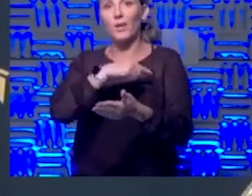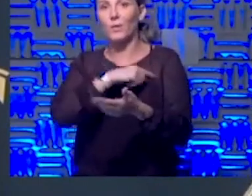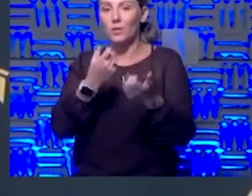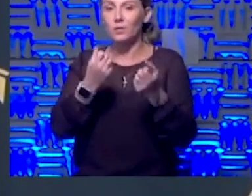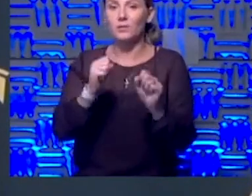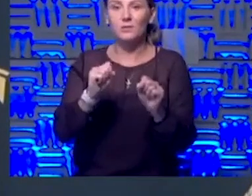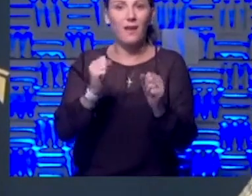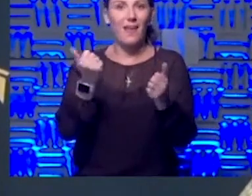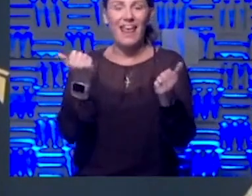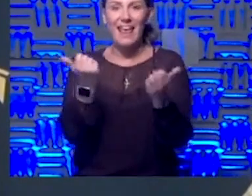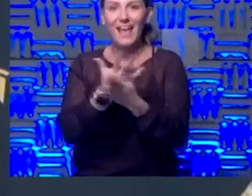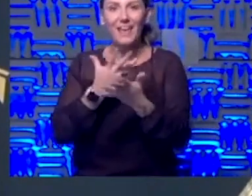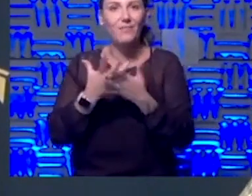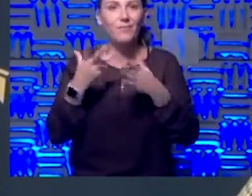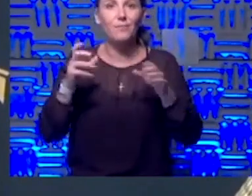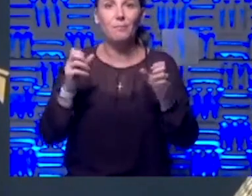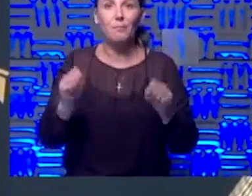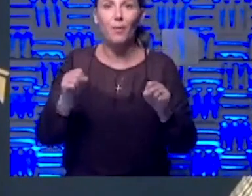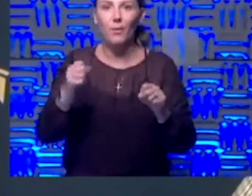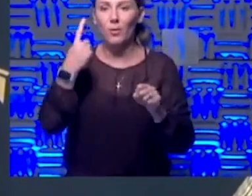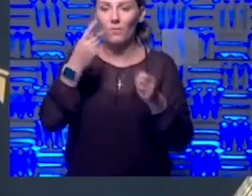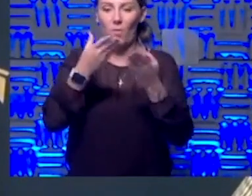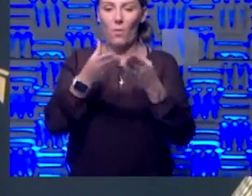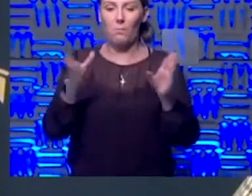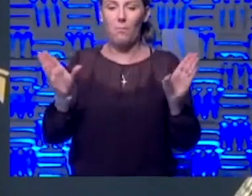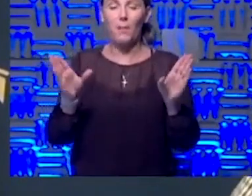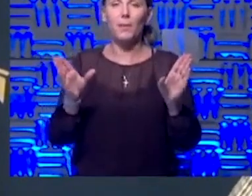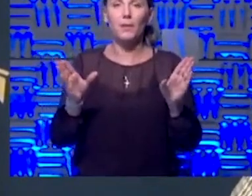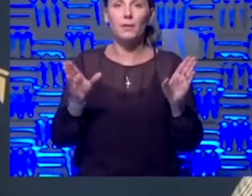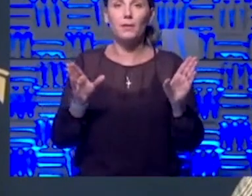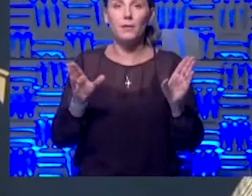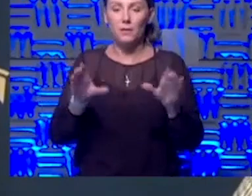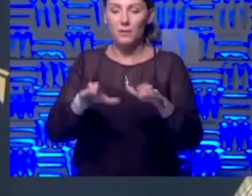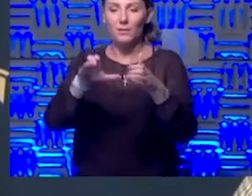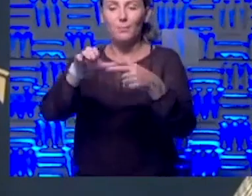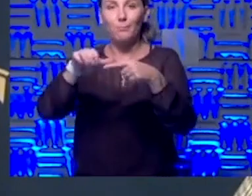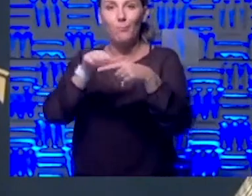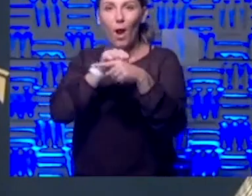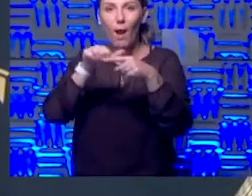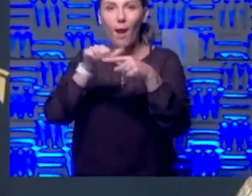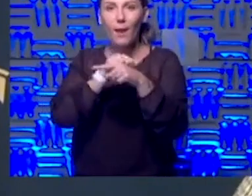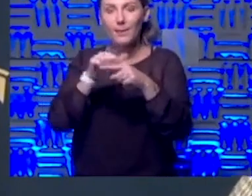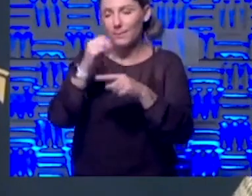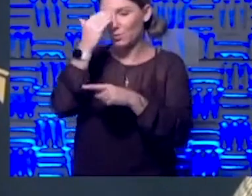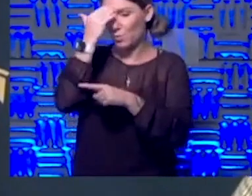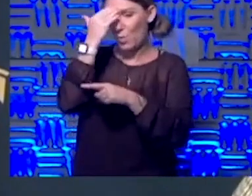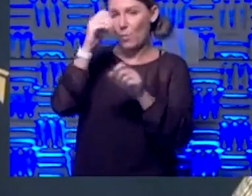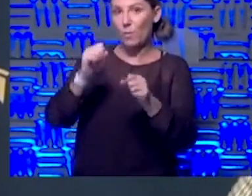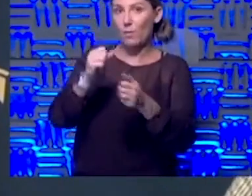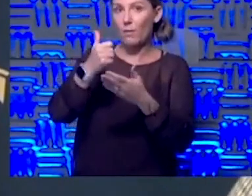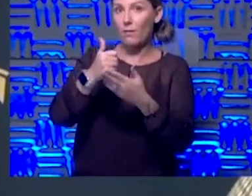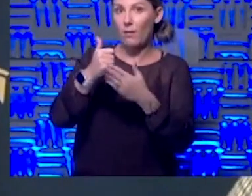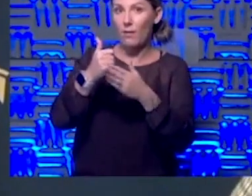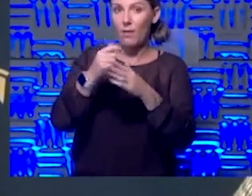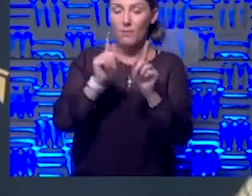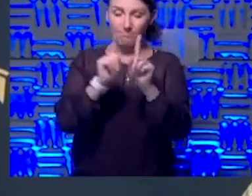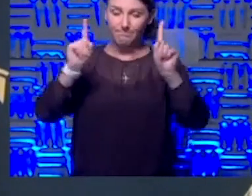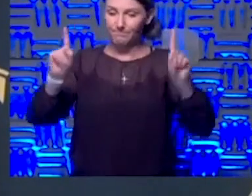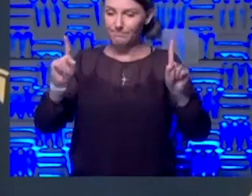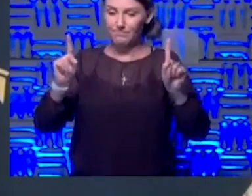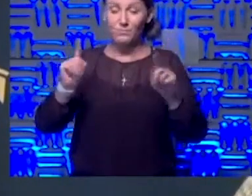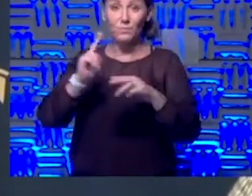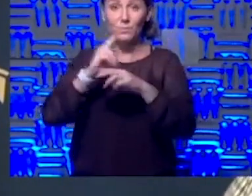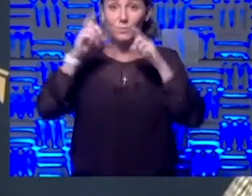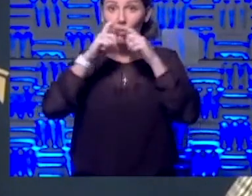do everything we can for the public to, um, you know, do the practices that we know can help distancing the masking,